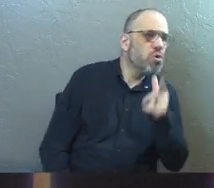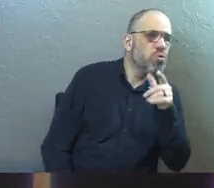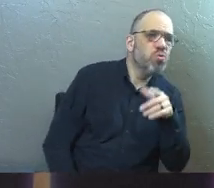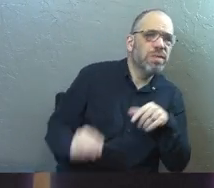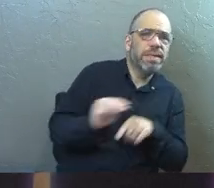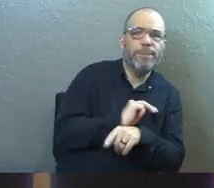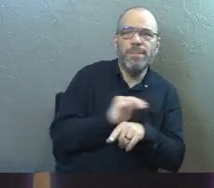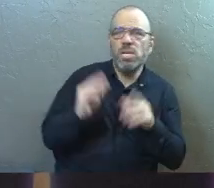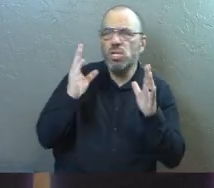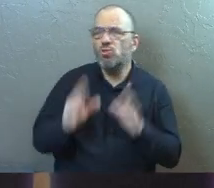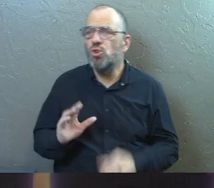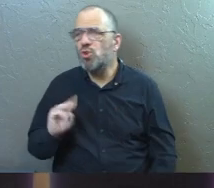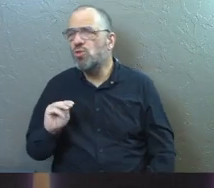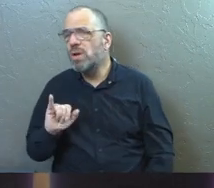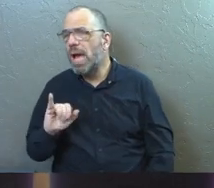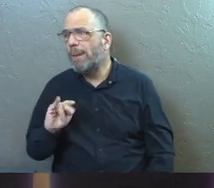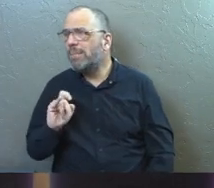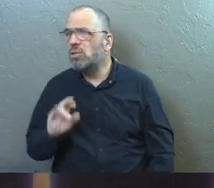minister?